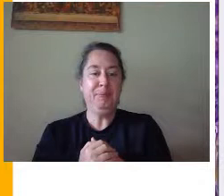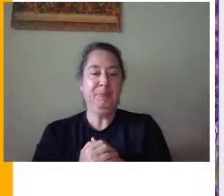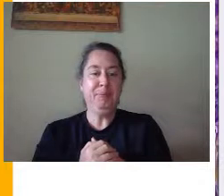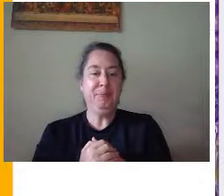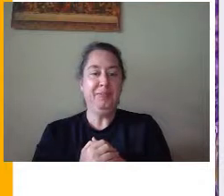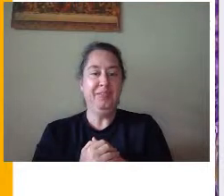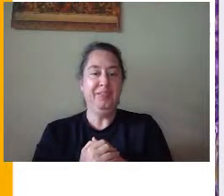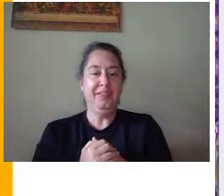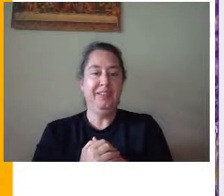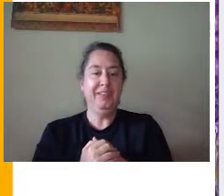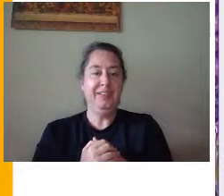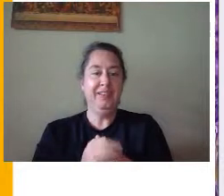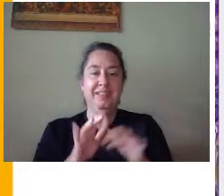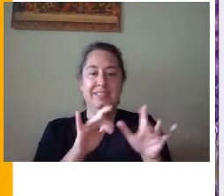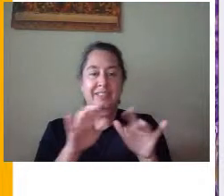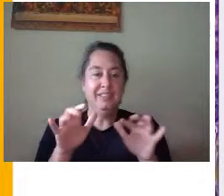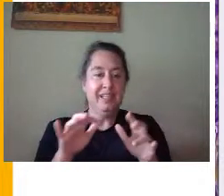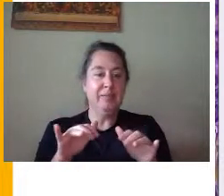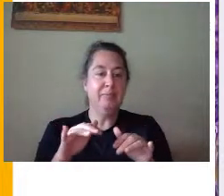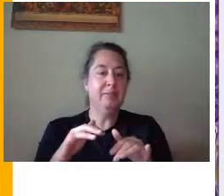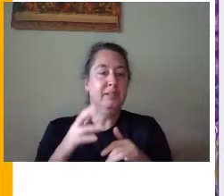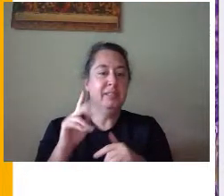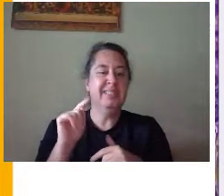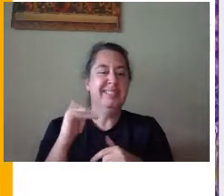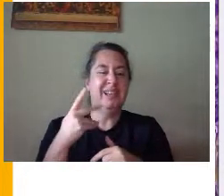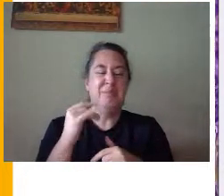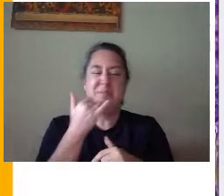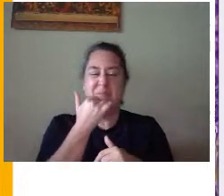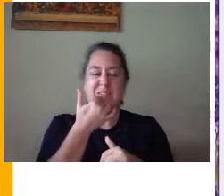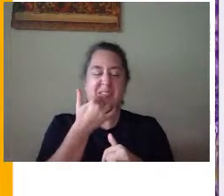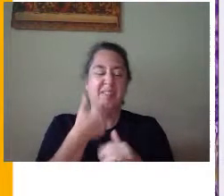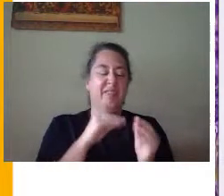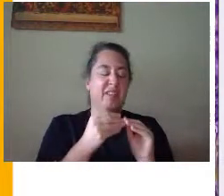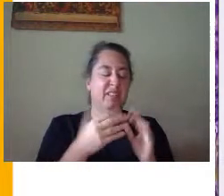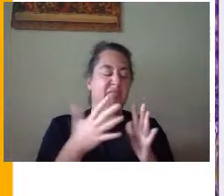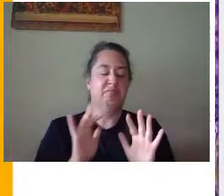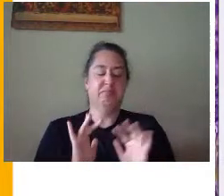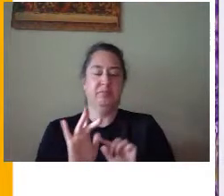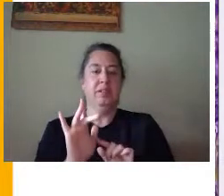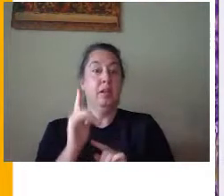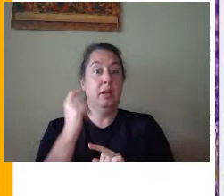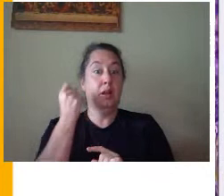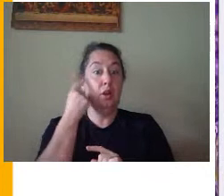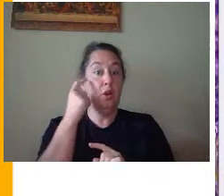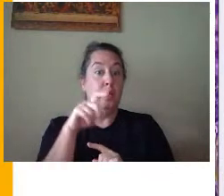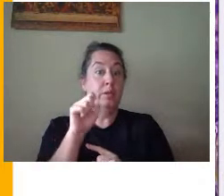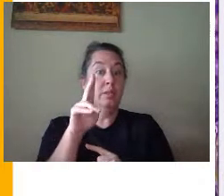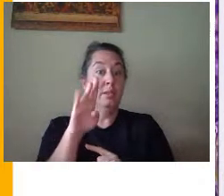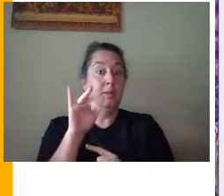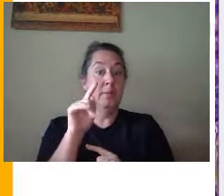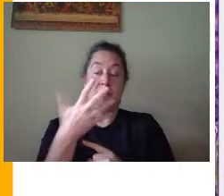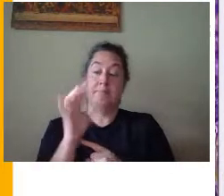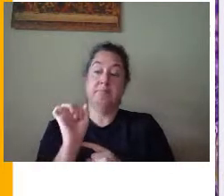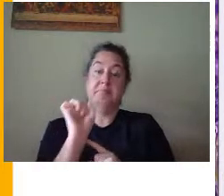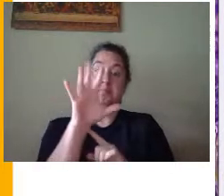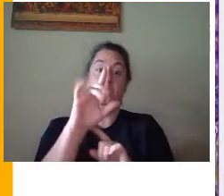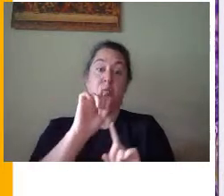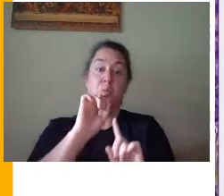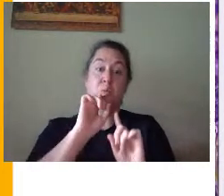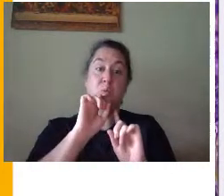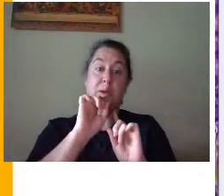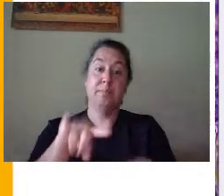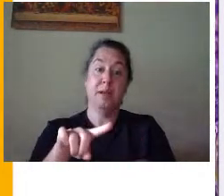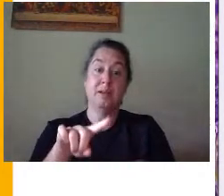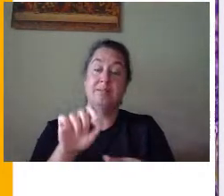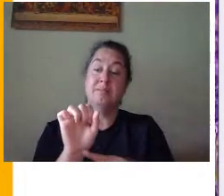Look, typos. We got to fix that. Blue. I hit submit and notice it says response submitted and assignment